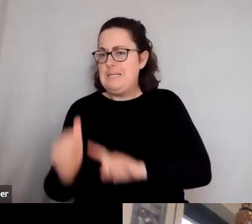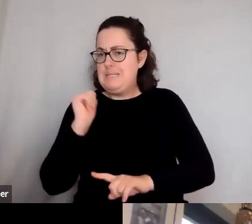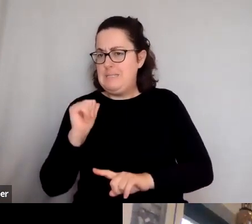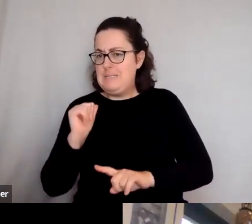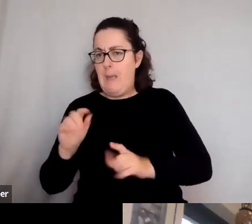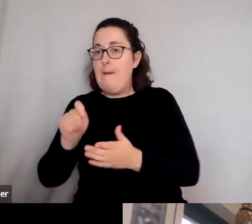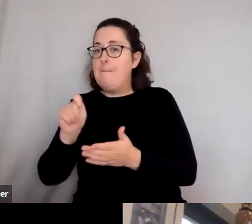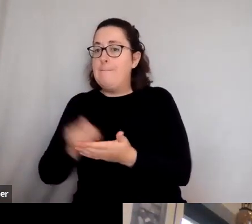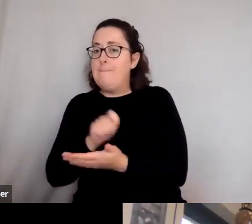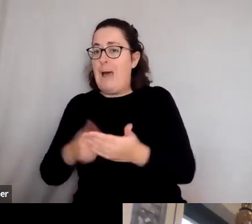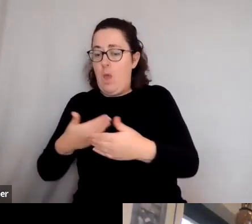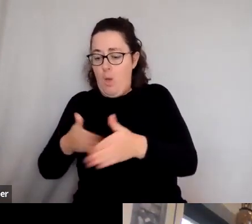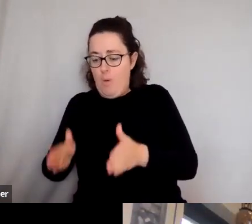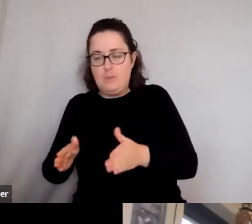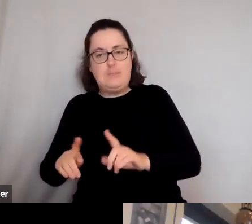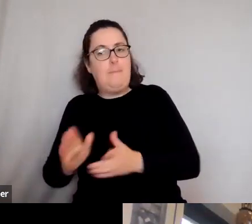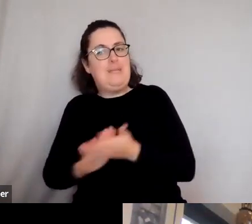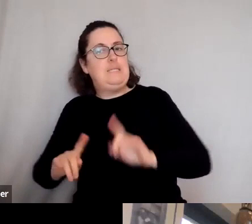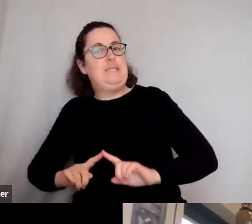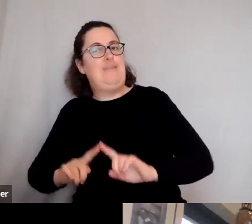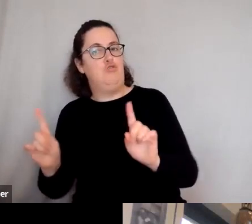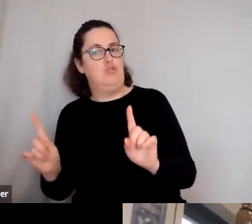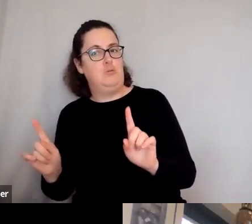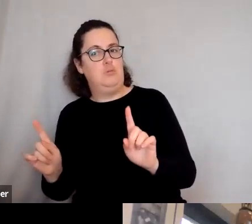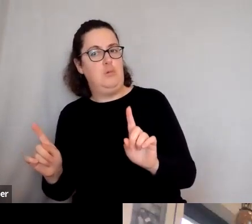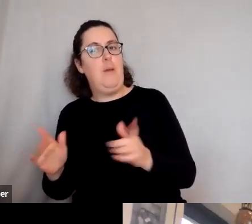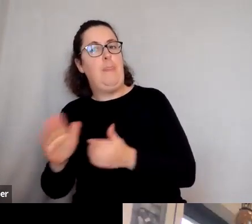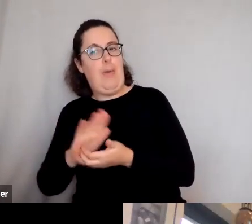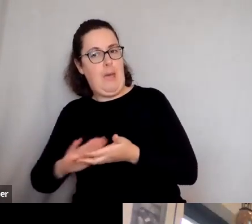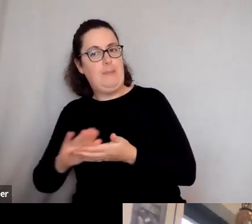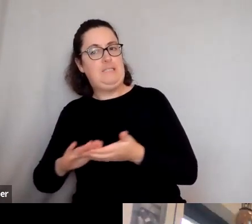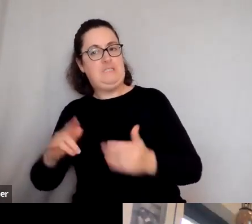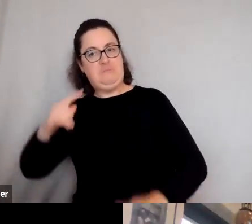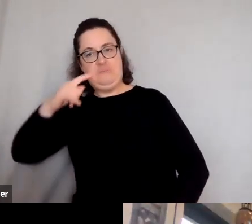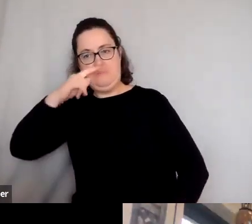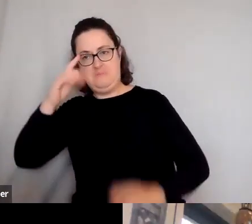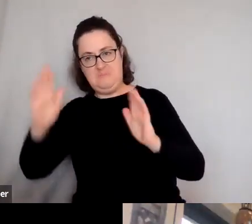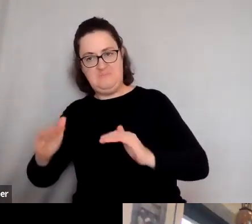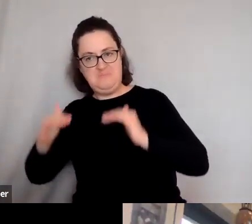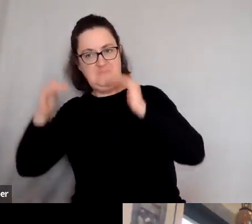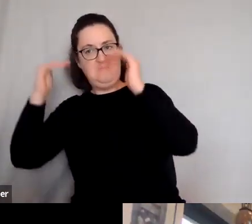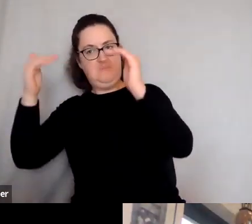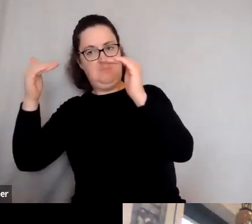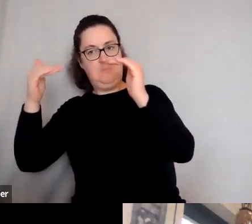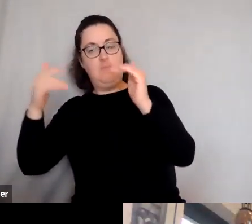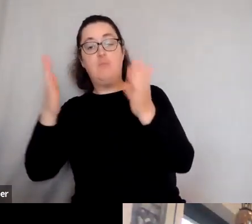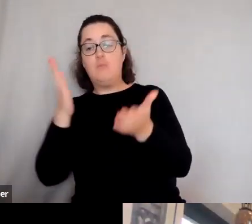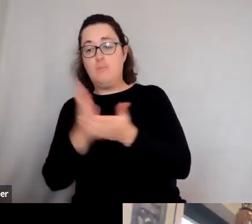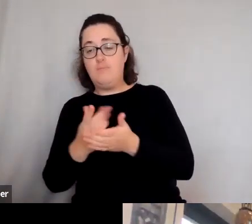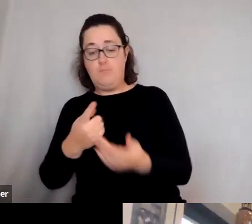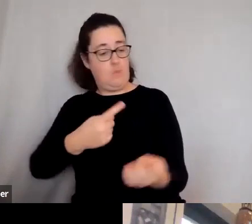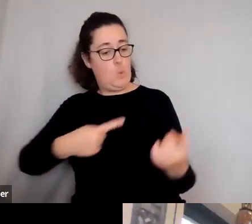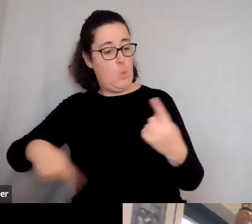the ballot box stood for something much closer to privilege and oligarchy. And it was drawing lots that was